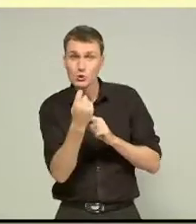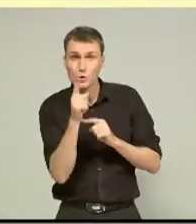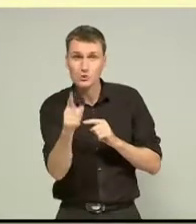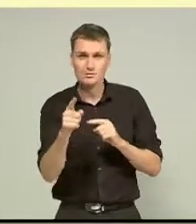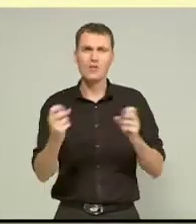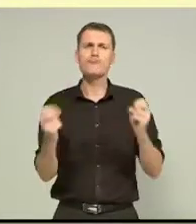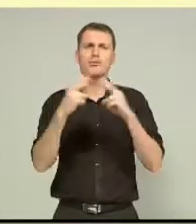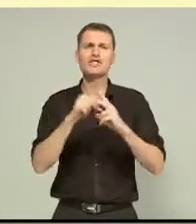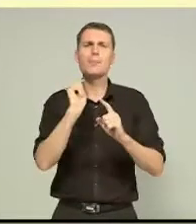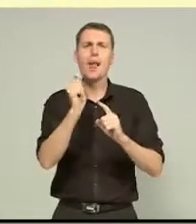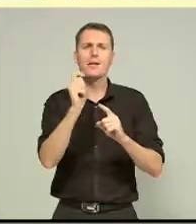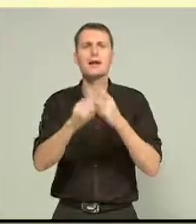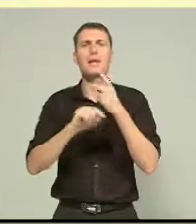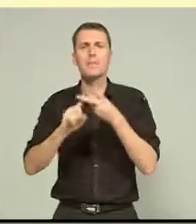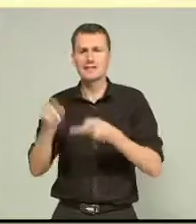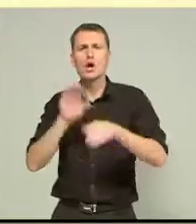pools got demolished.